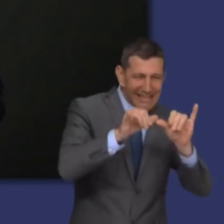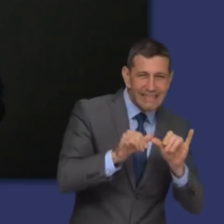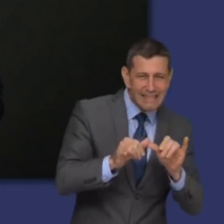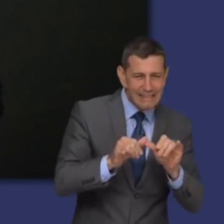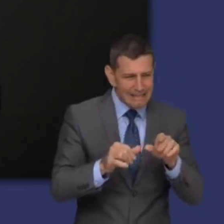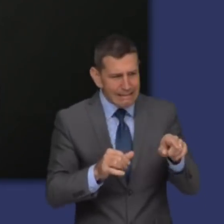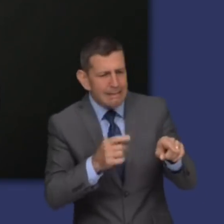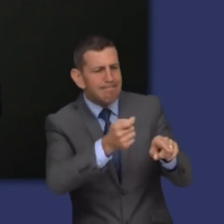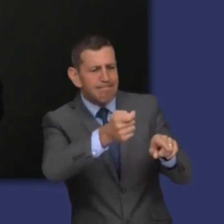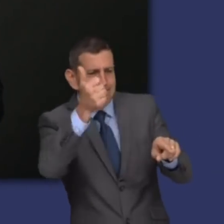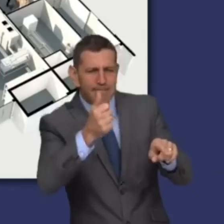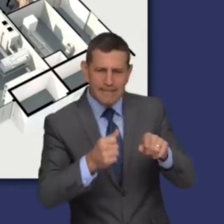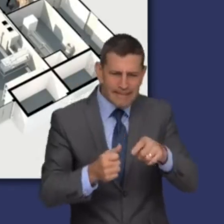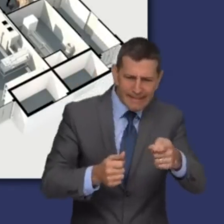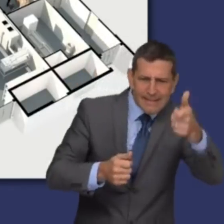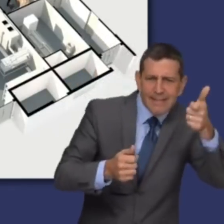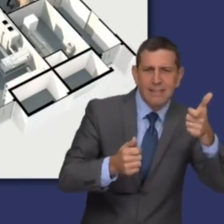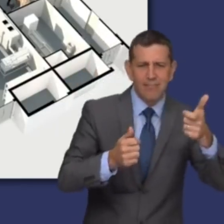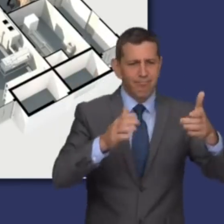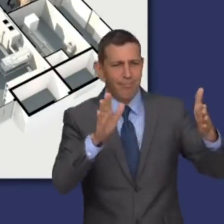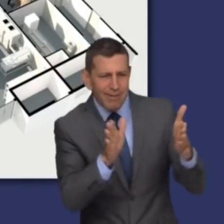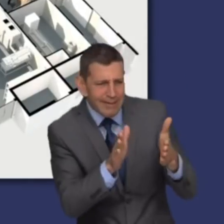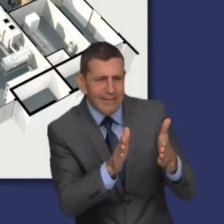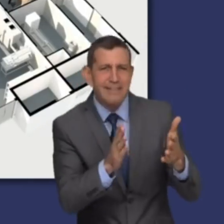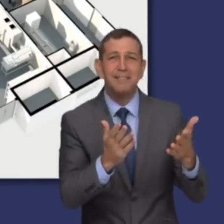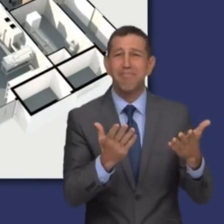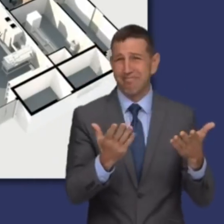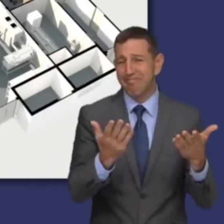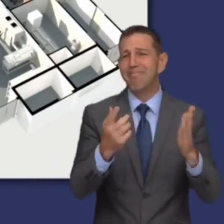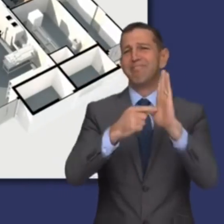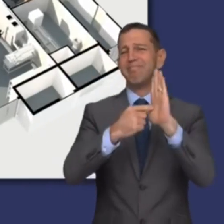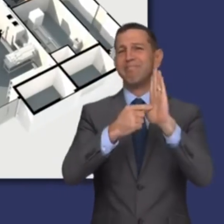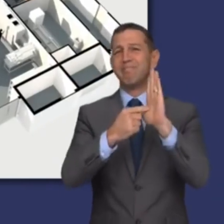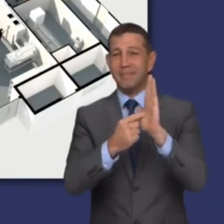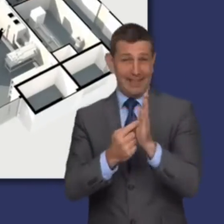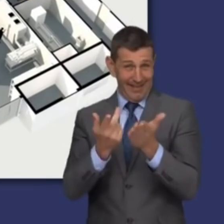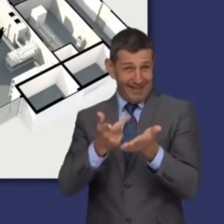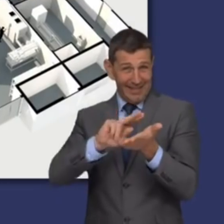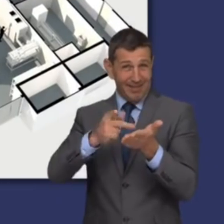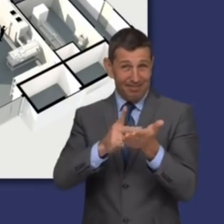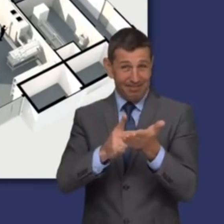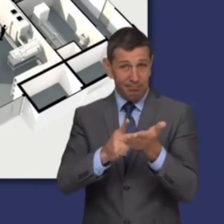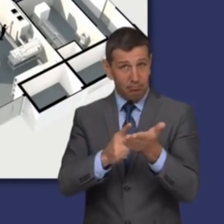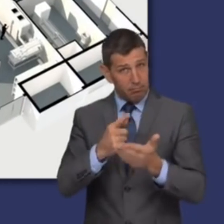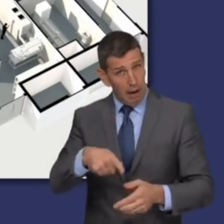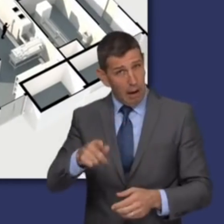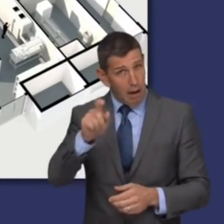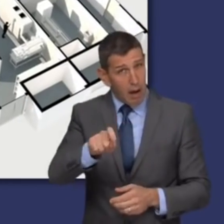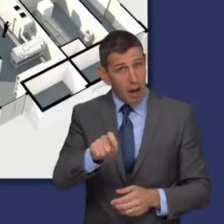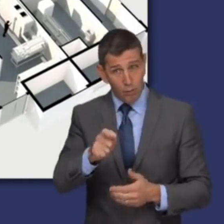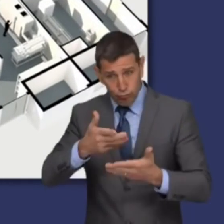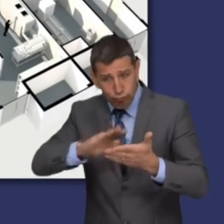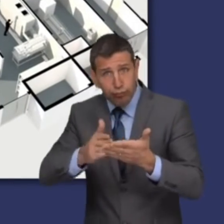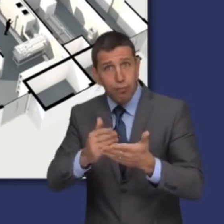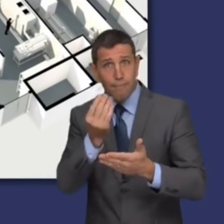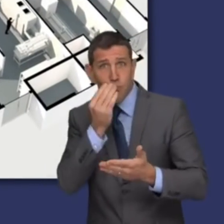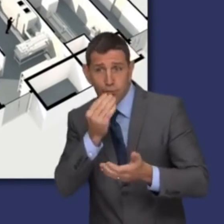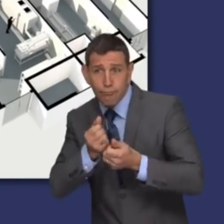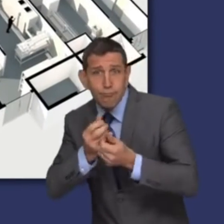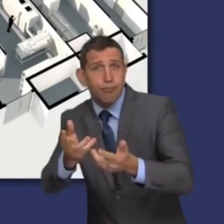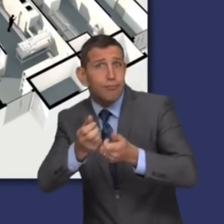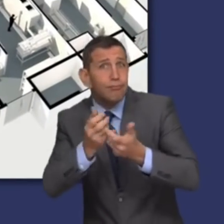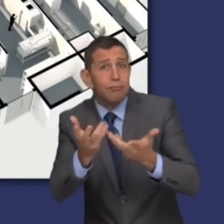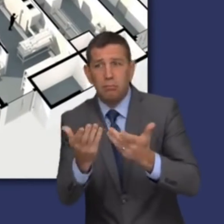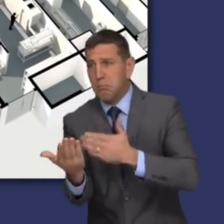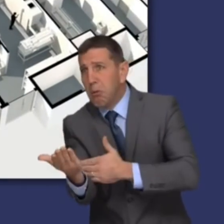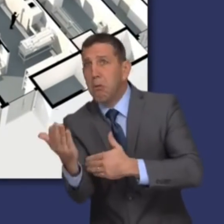project. For example, the Bethel kitchen and dining spaces became more compact as they were now largely preparing food for